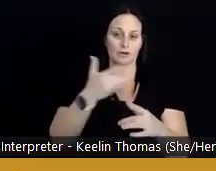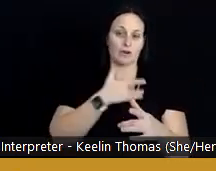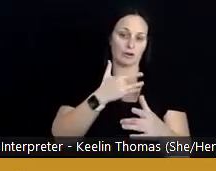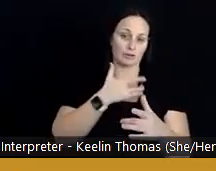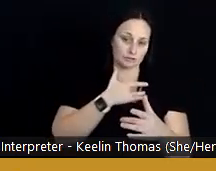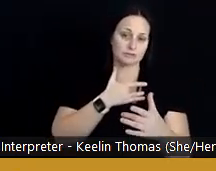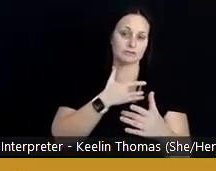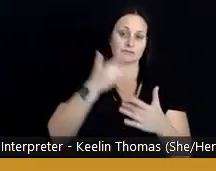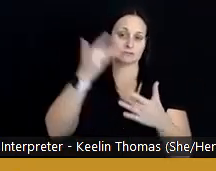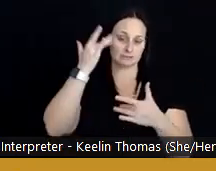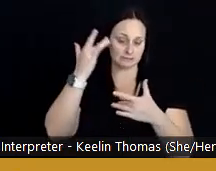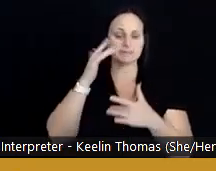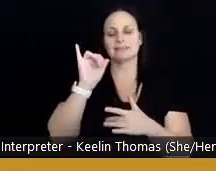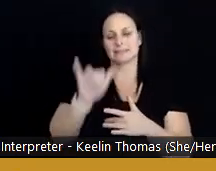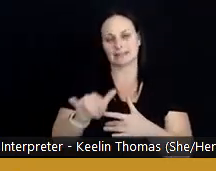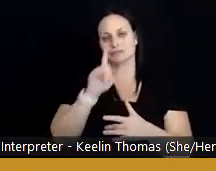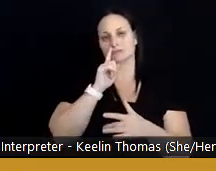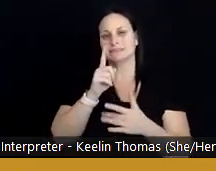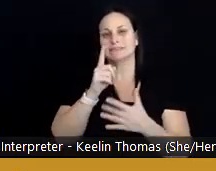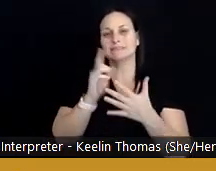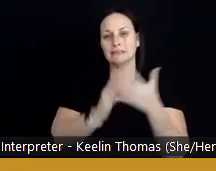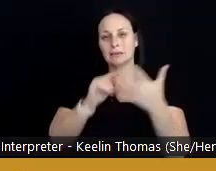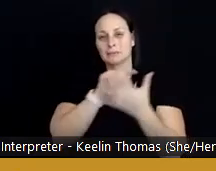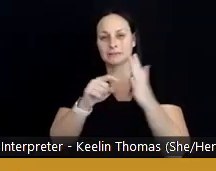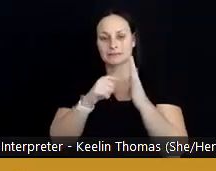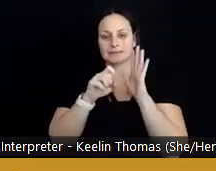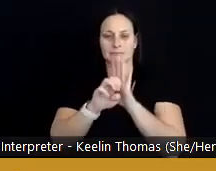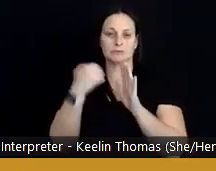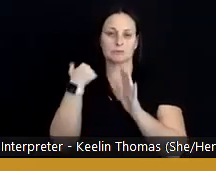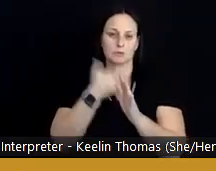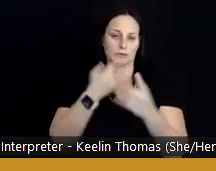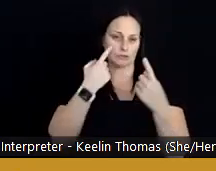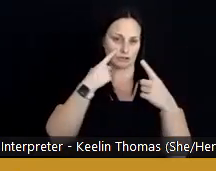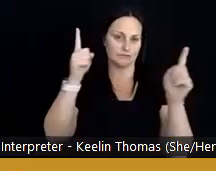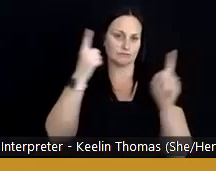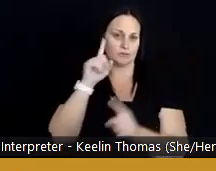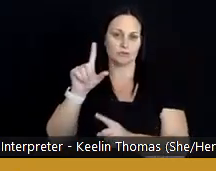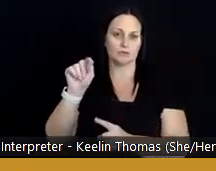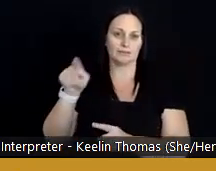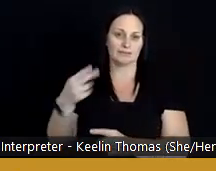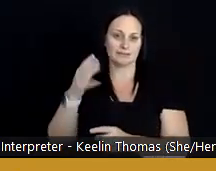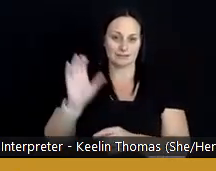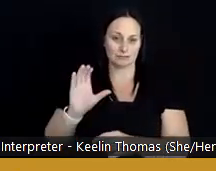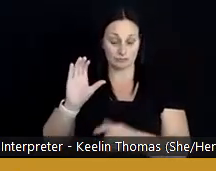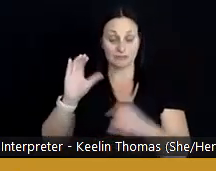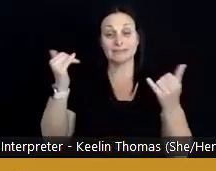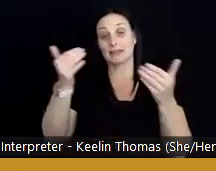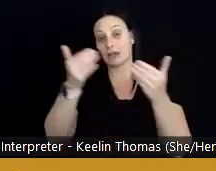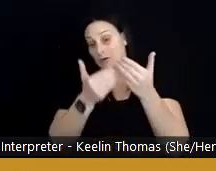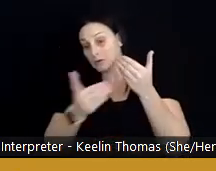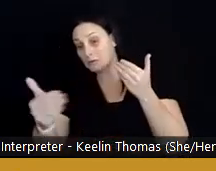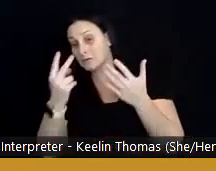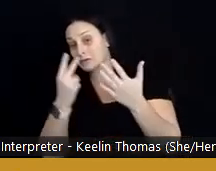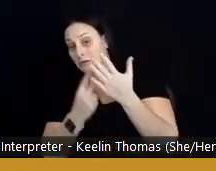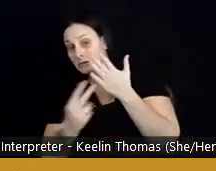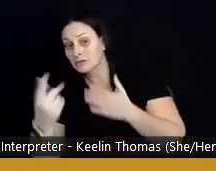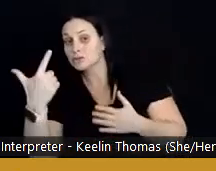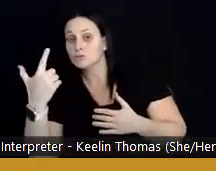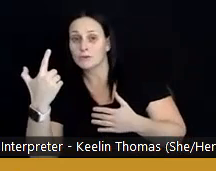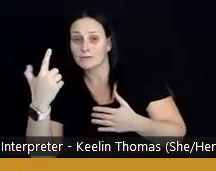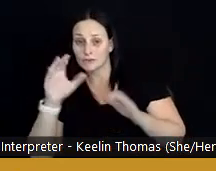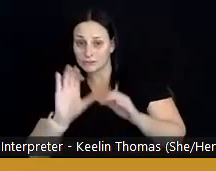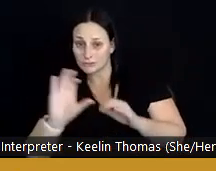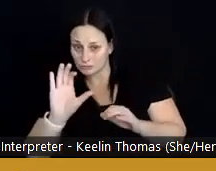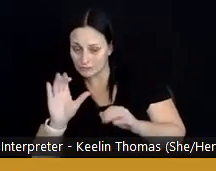are just some examples of the things that we achieved in the 20th century. Now, as we look forward into the 21st century,